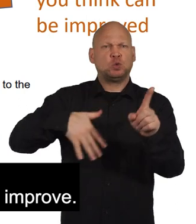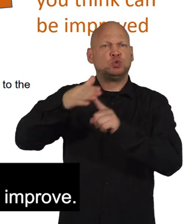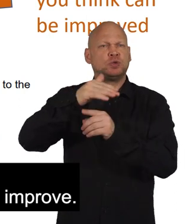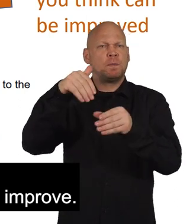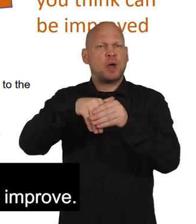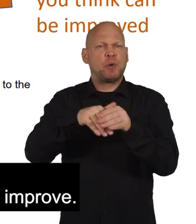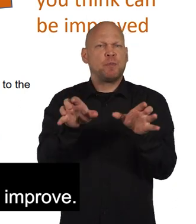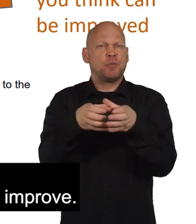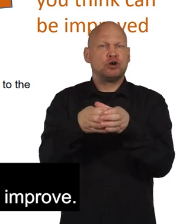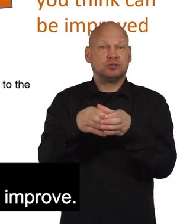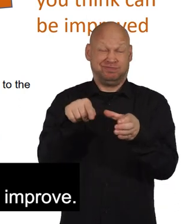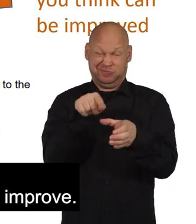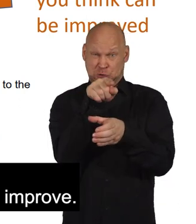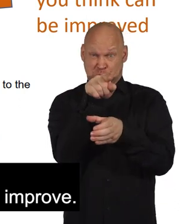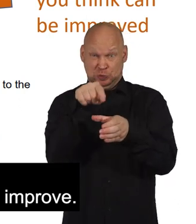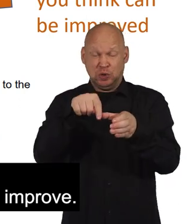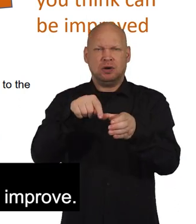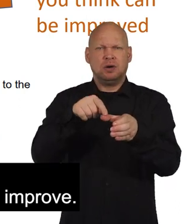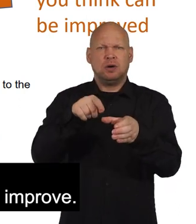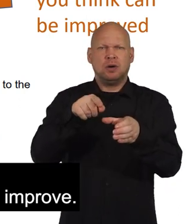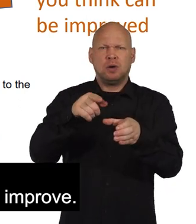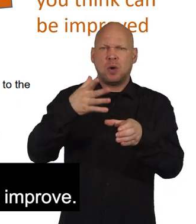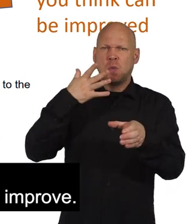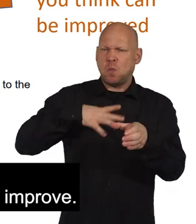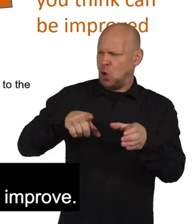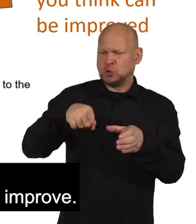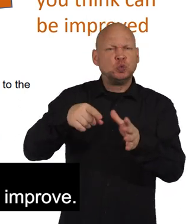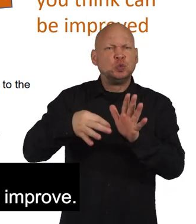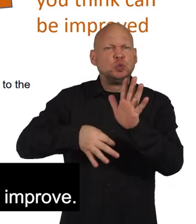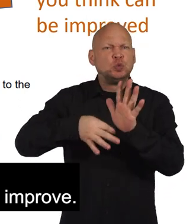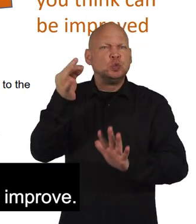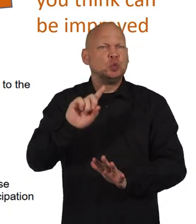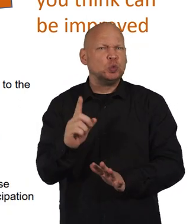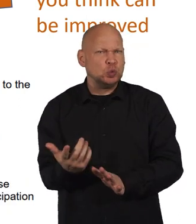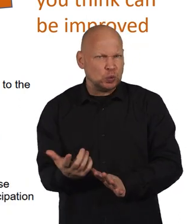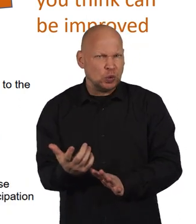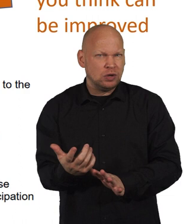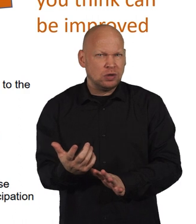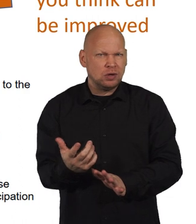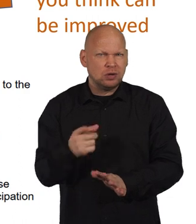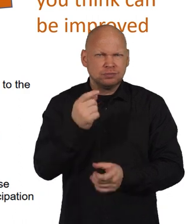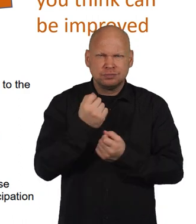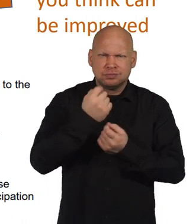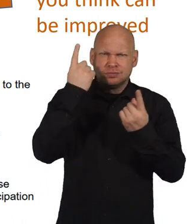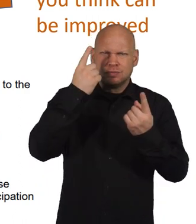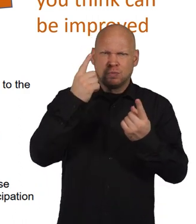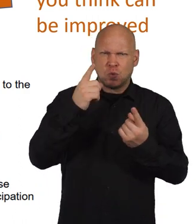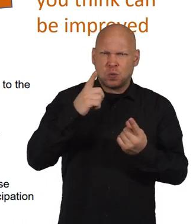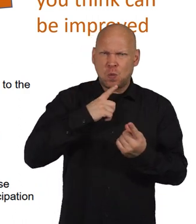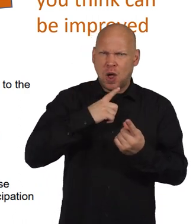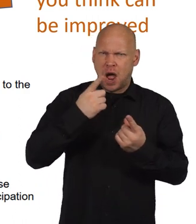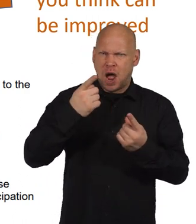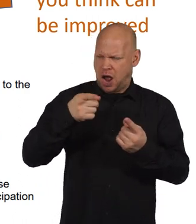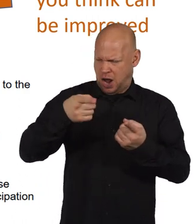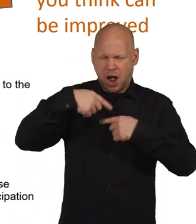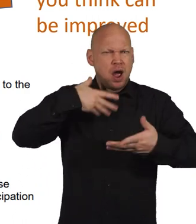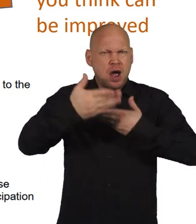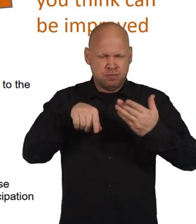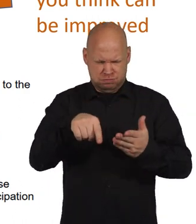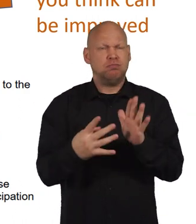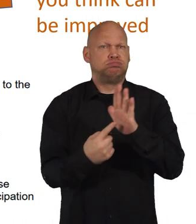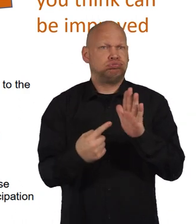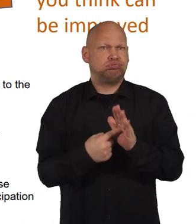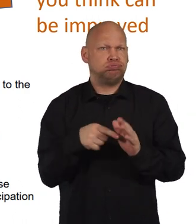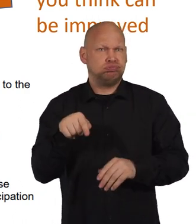community participation body, that's you, want to improve. To understand why we're saying this is so